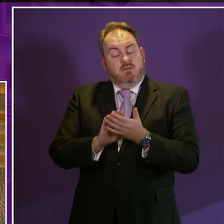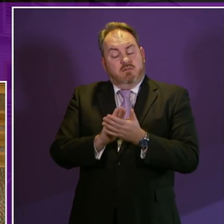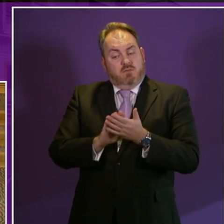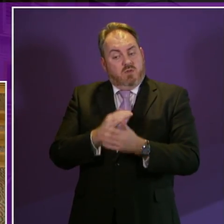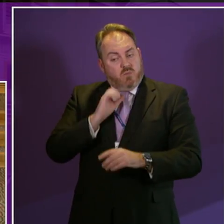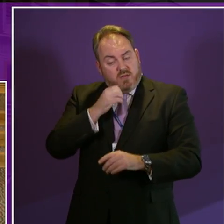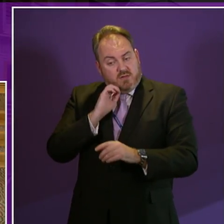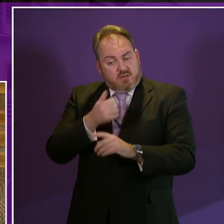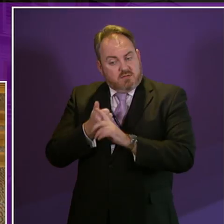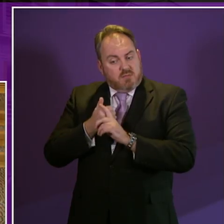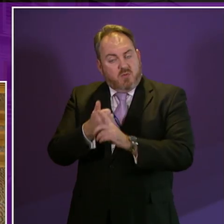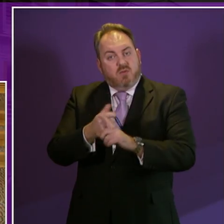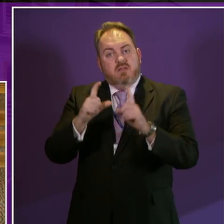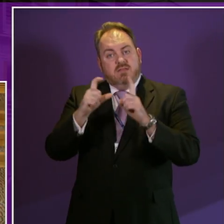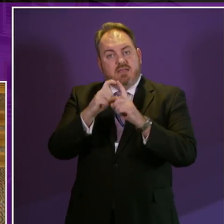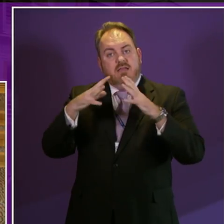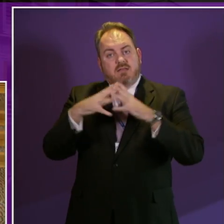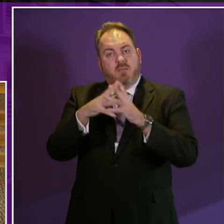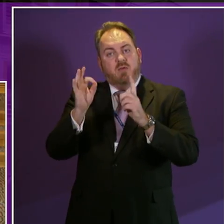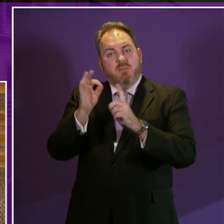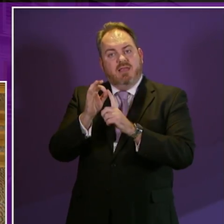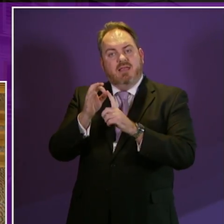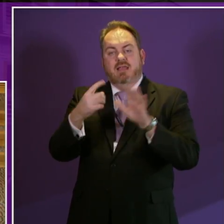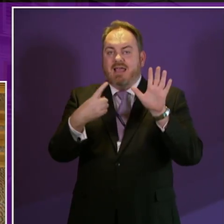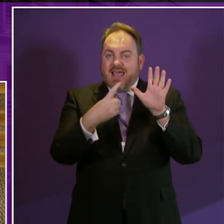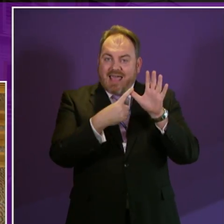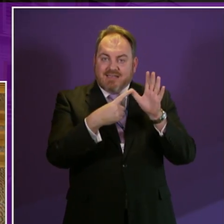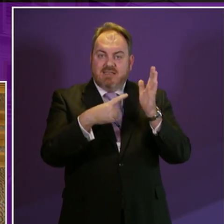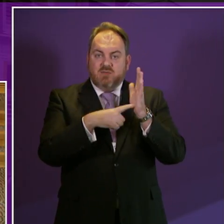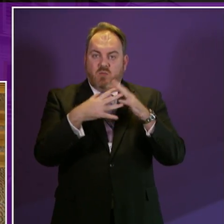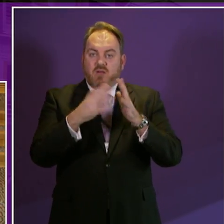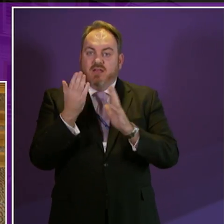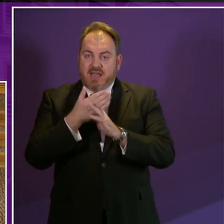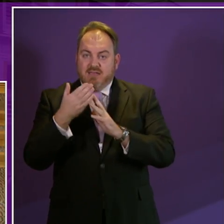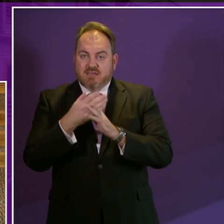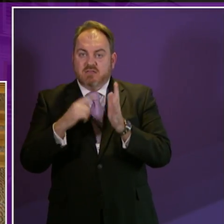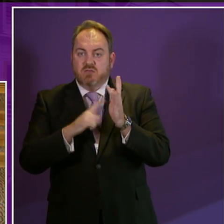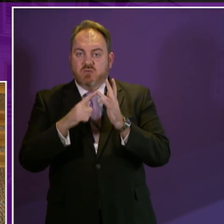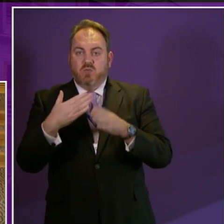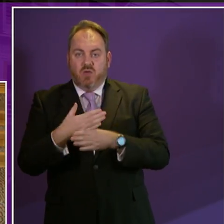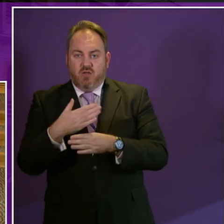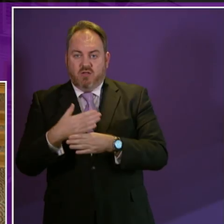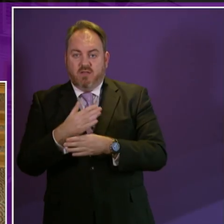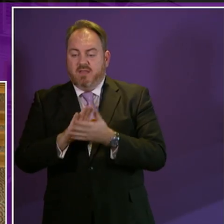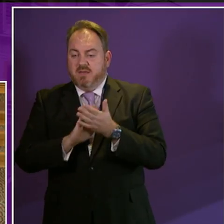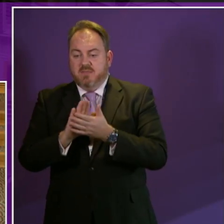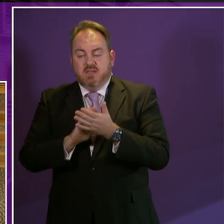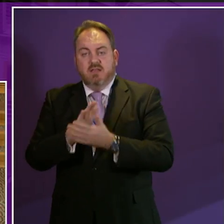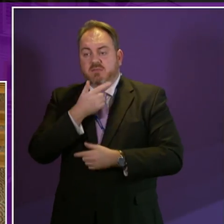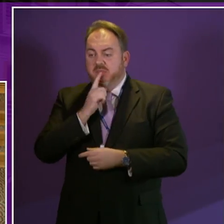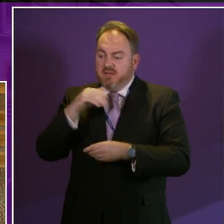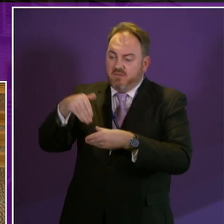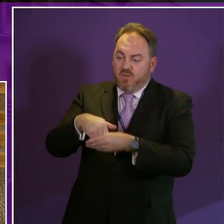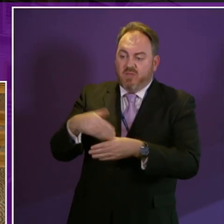the Department of Work and Pensions access to work scheme and from next year providers of our devolved employment services